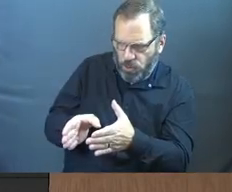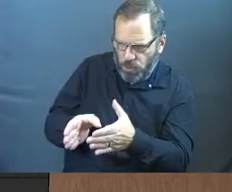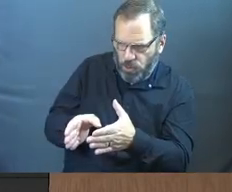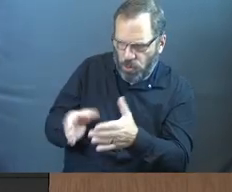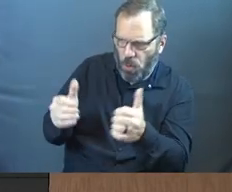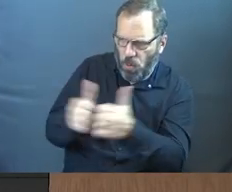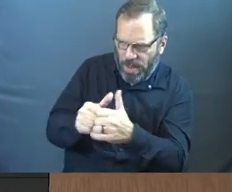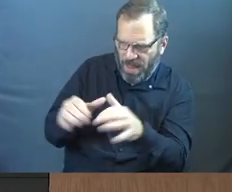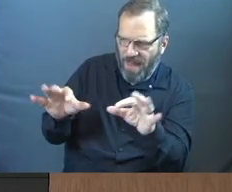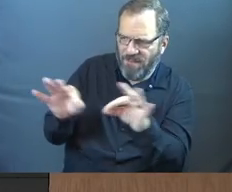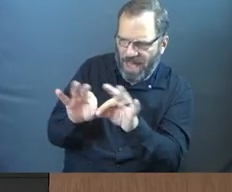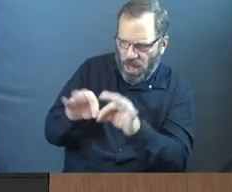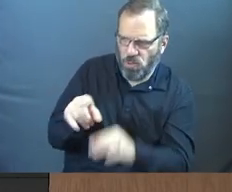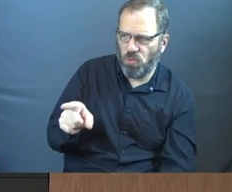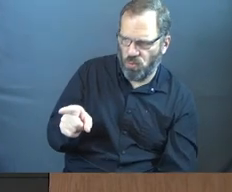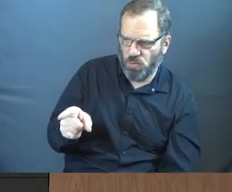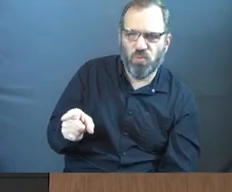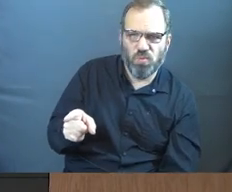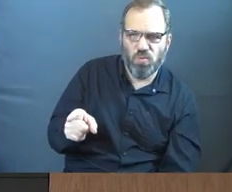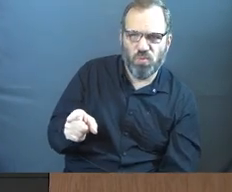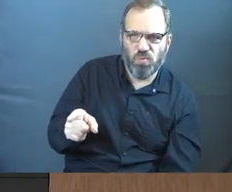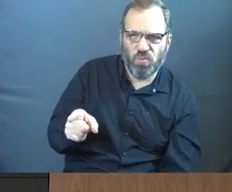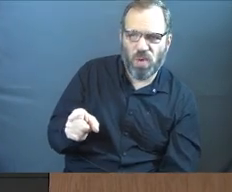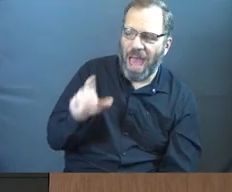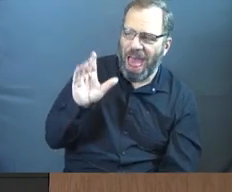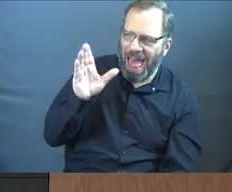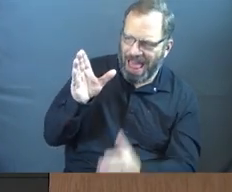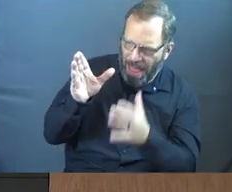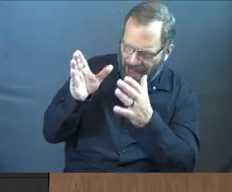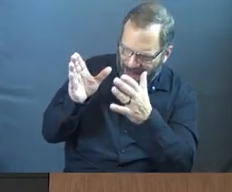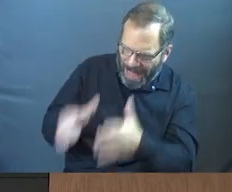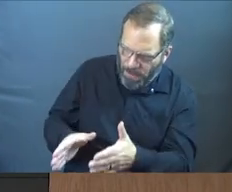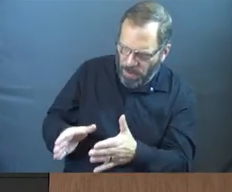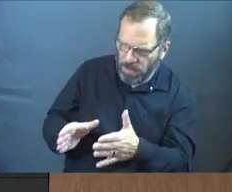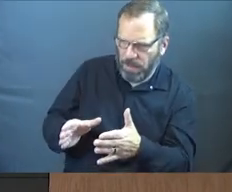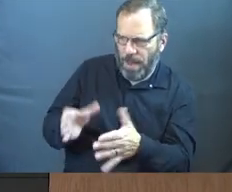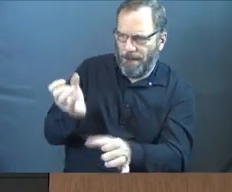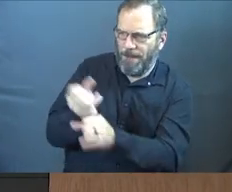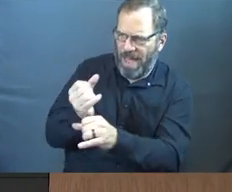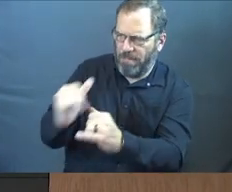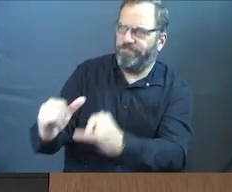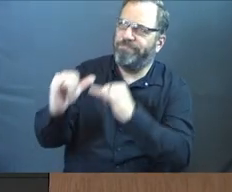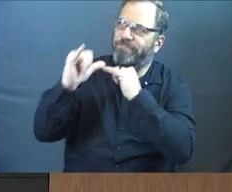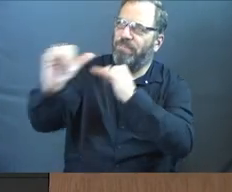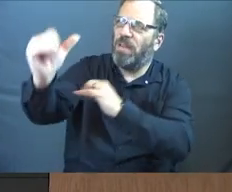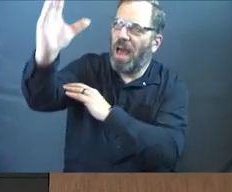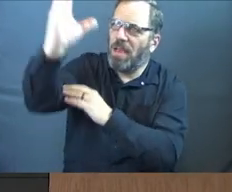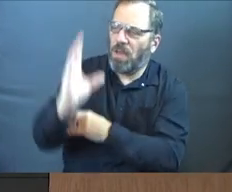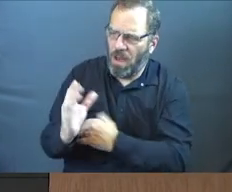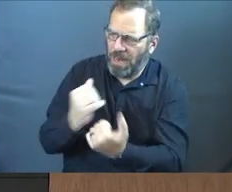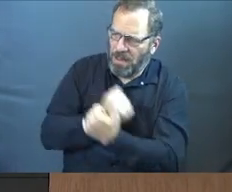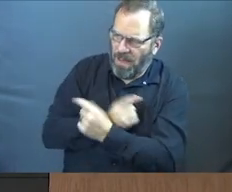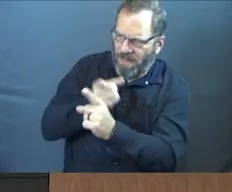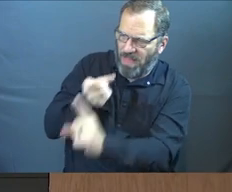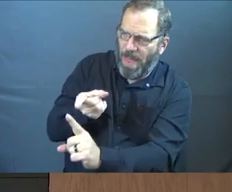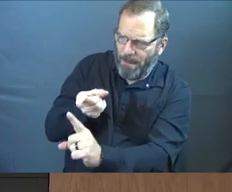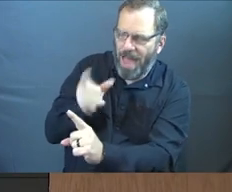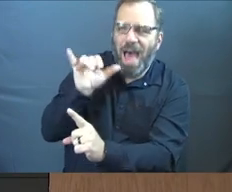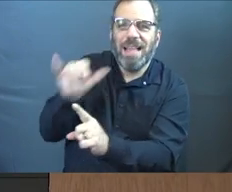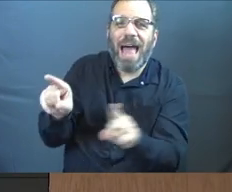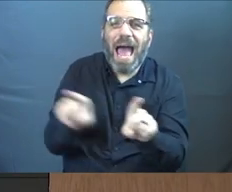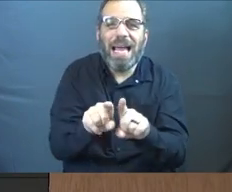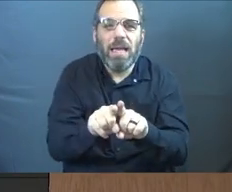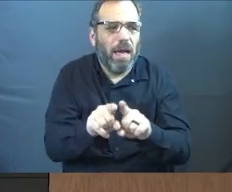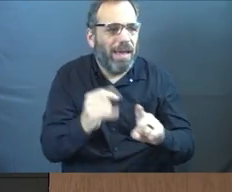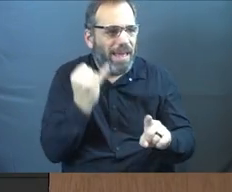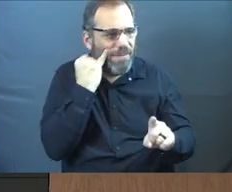value. I can still see the person as made in the image of God and I can love them just the